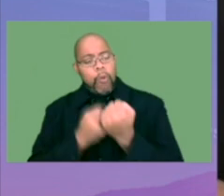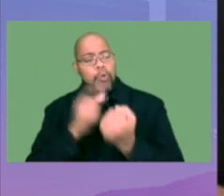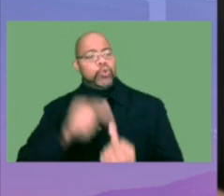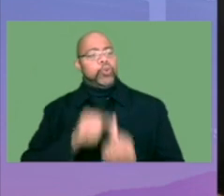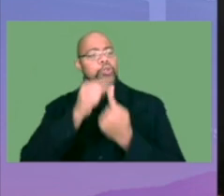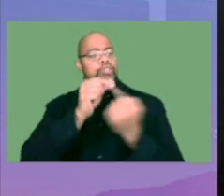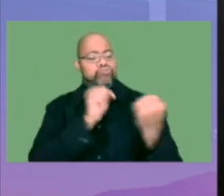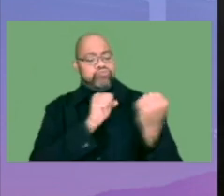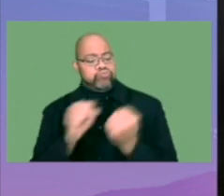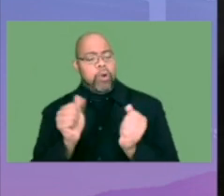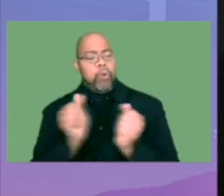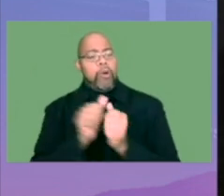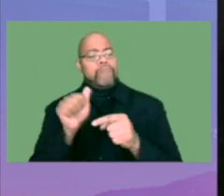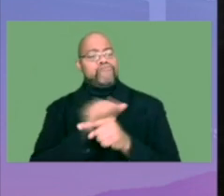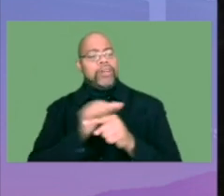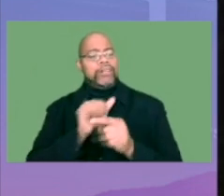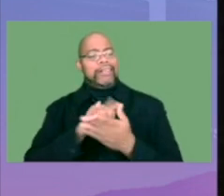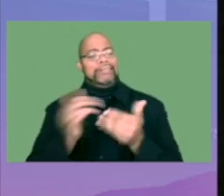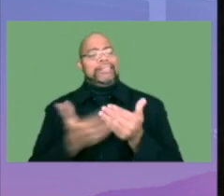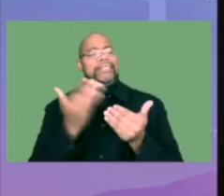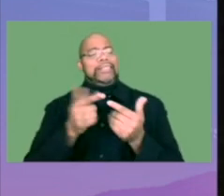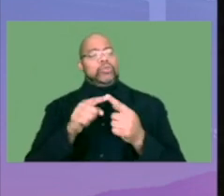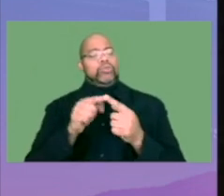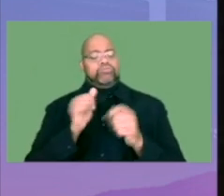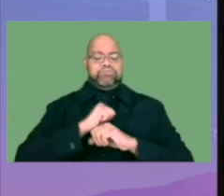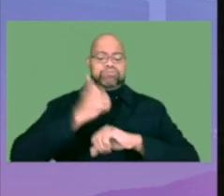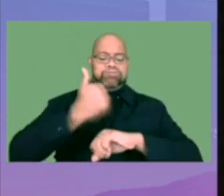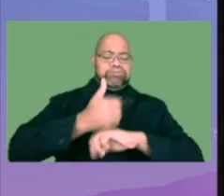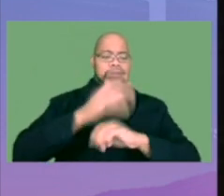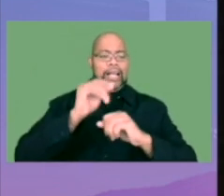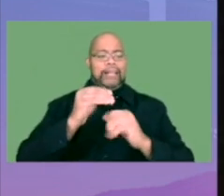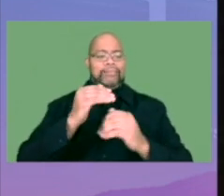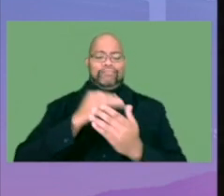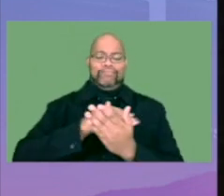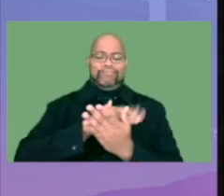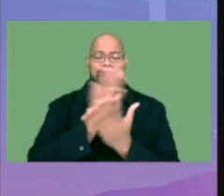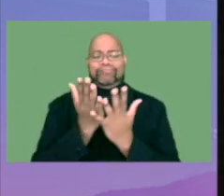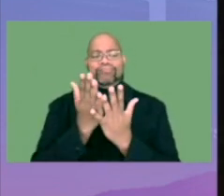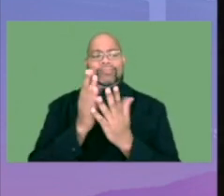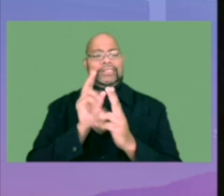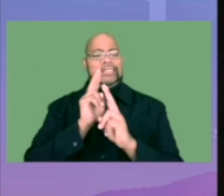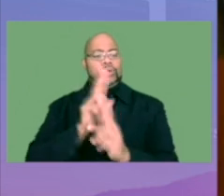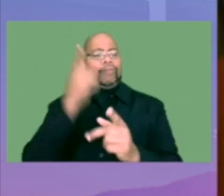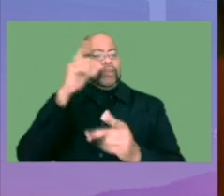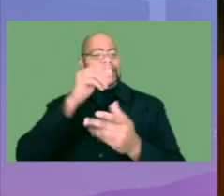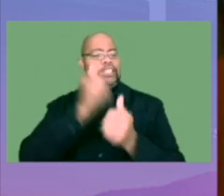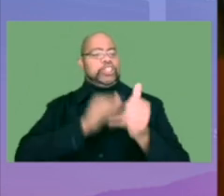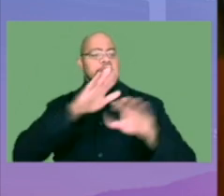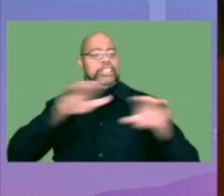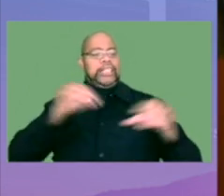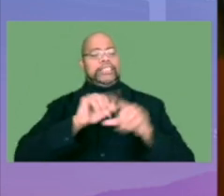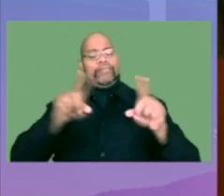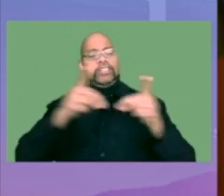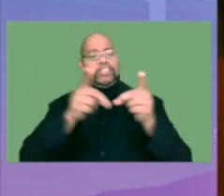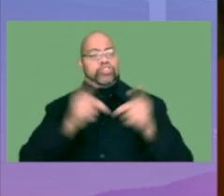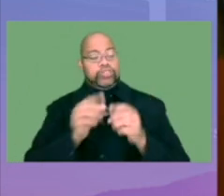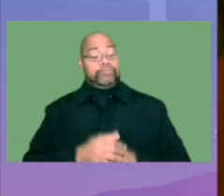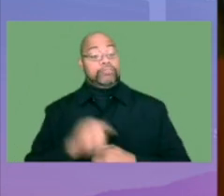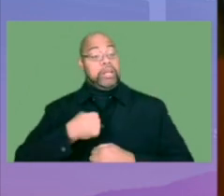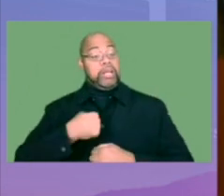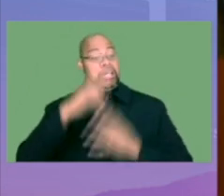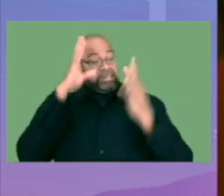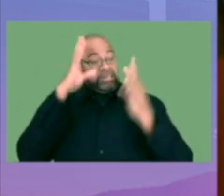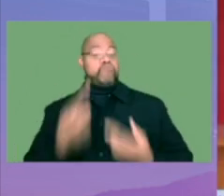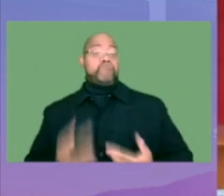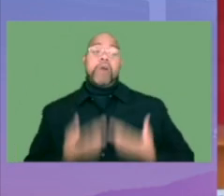unique strengths with a practice that's easy to deploy and scale up in districts. I absolutely would recommend